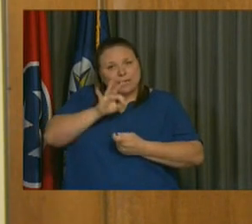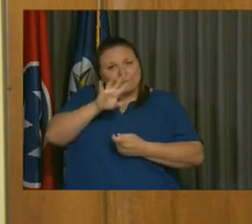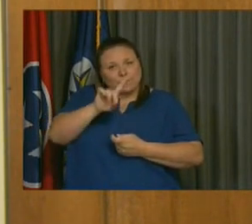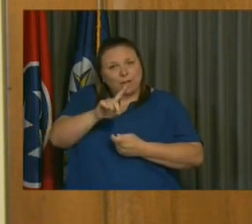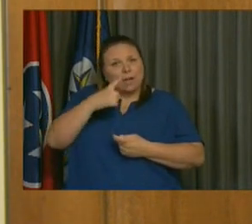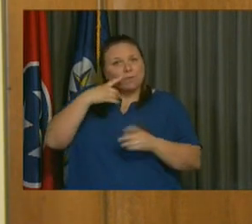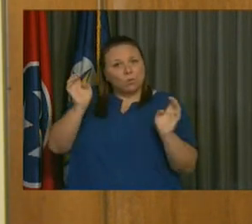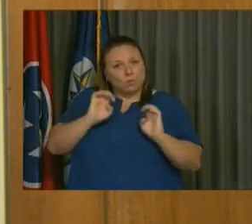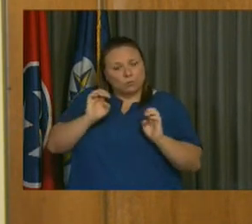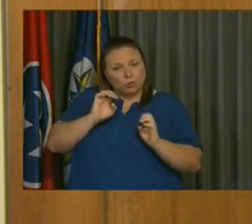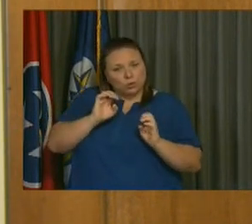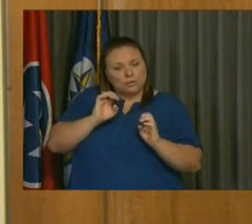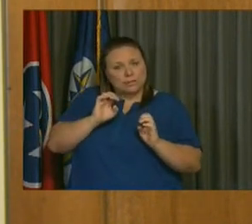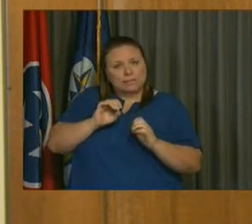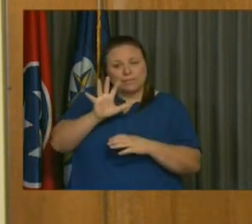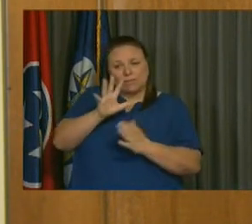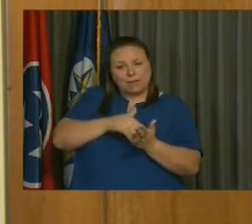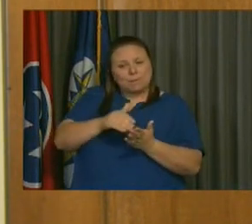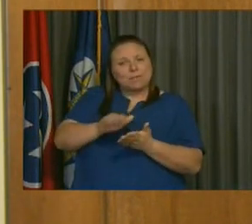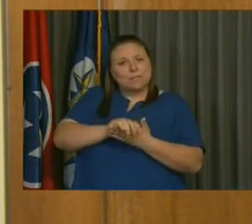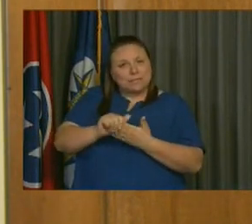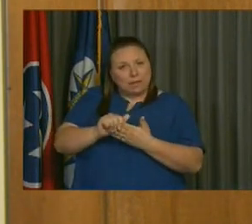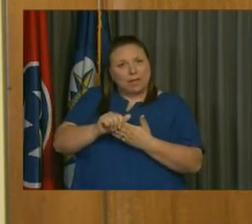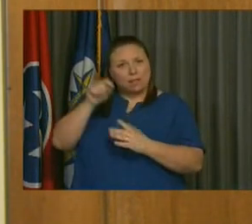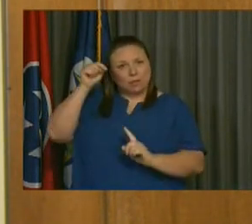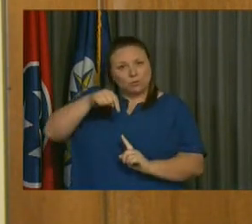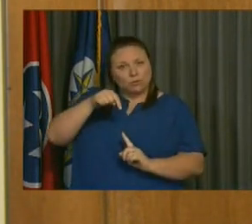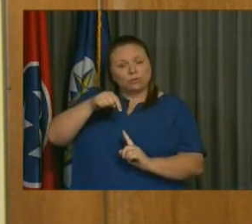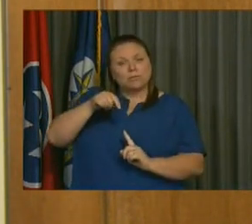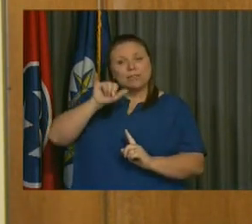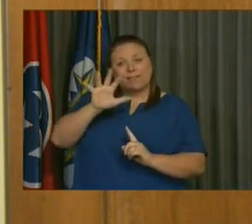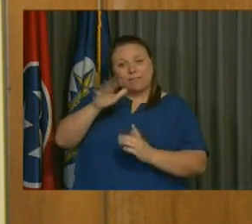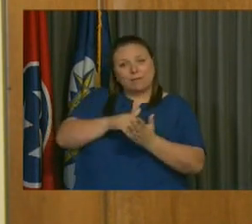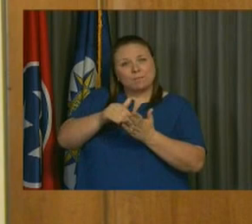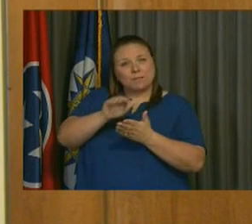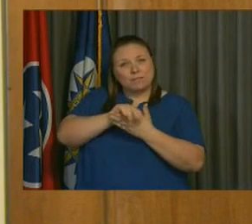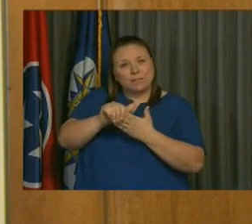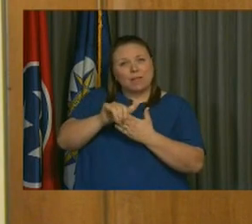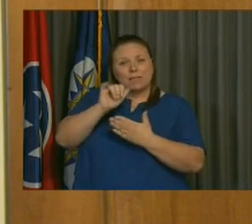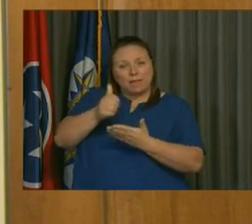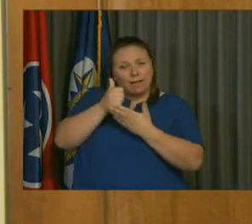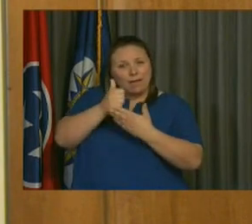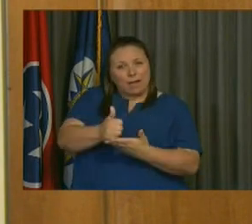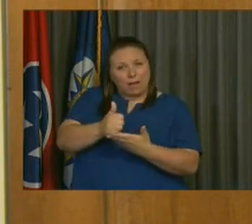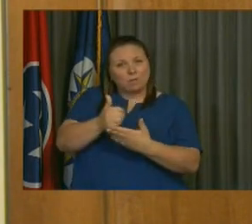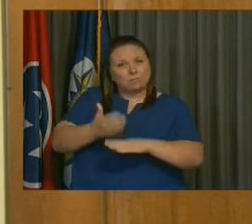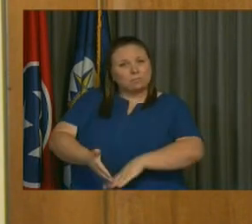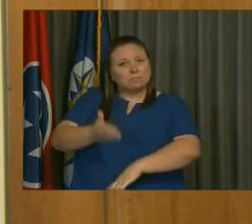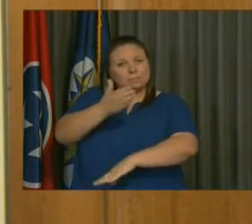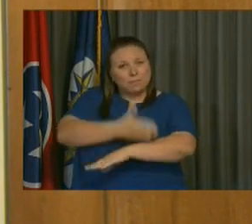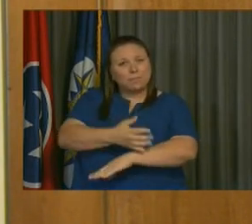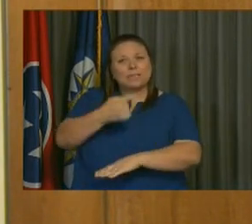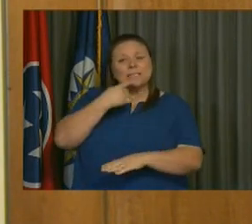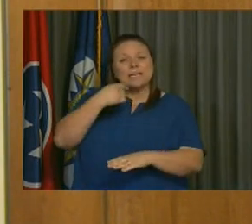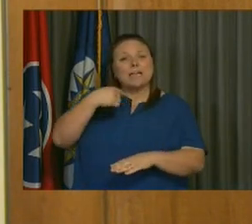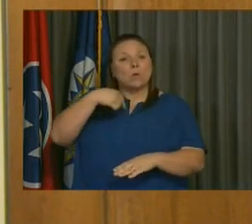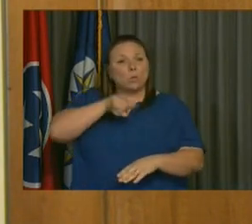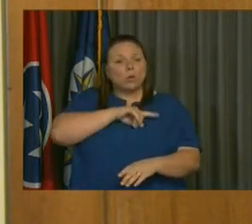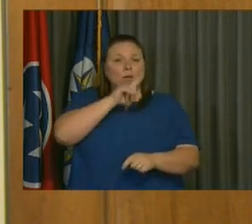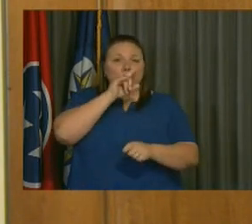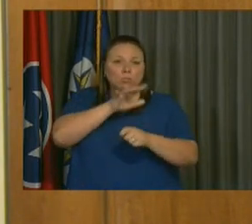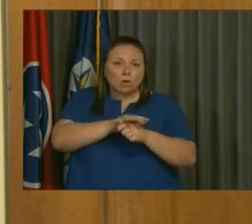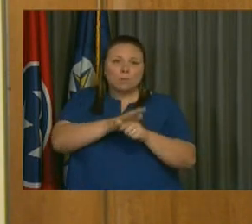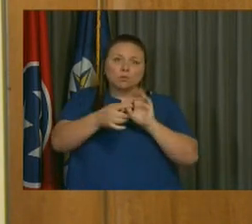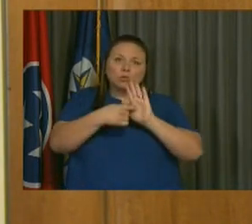days. That $5 million, that $5 million, I believe is a step in the right direction for us to say that we're not only committed to